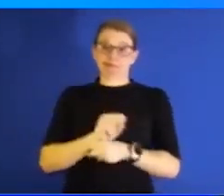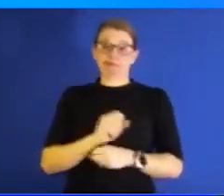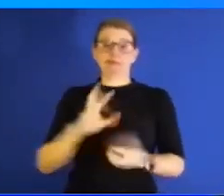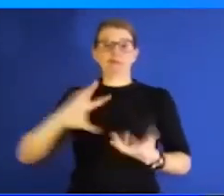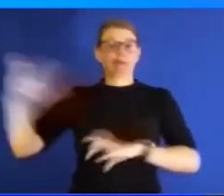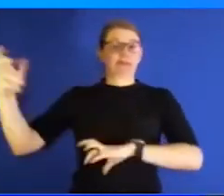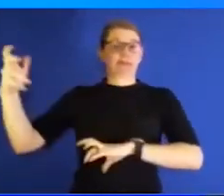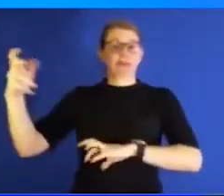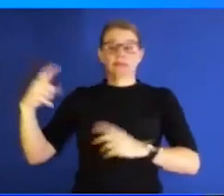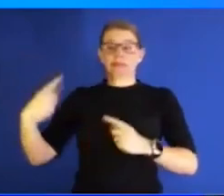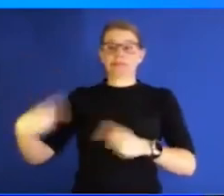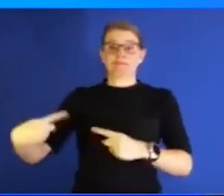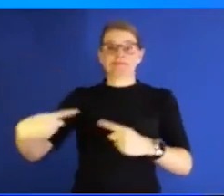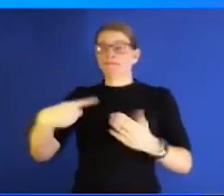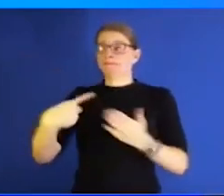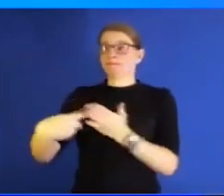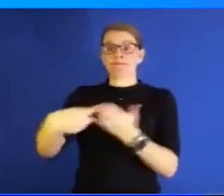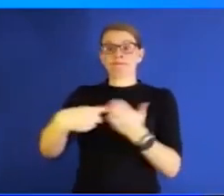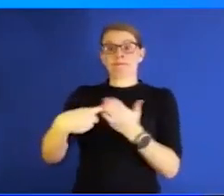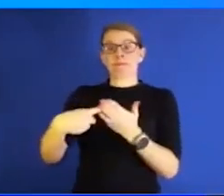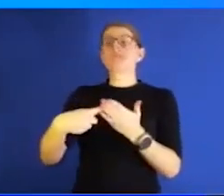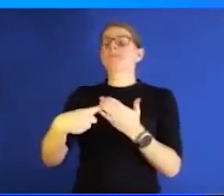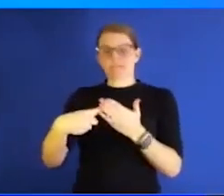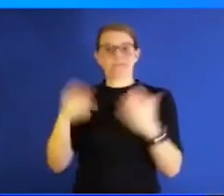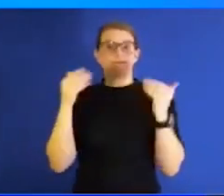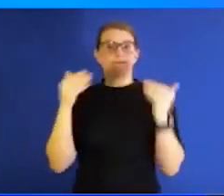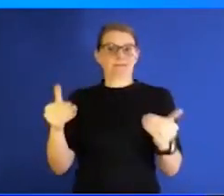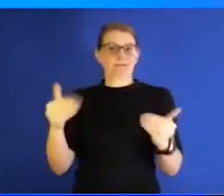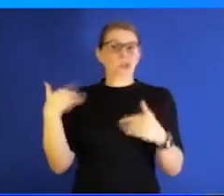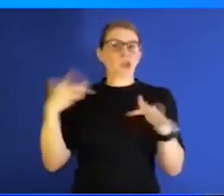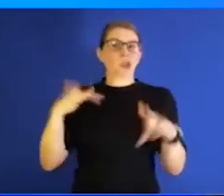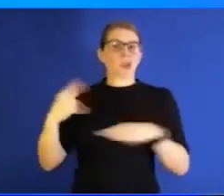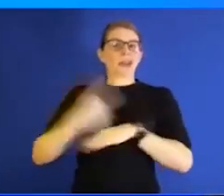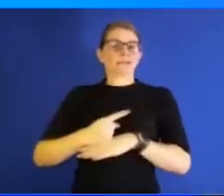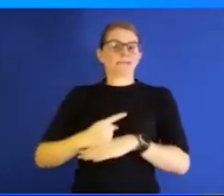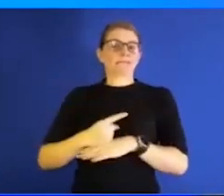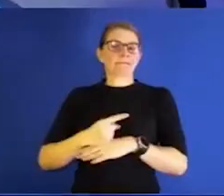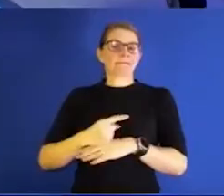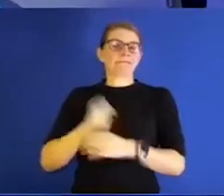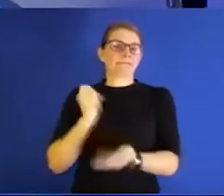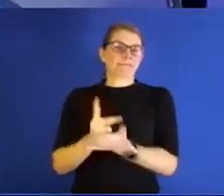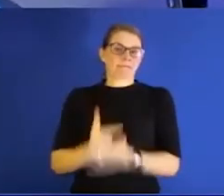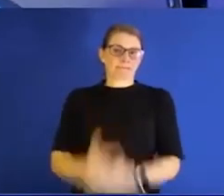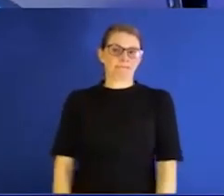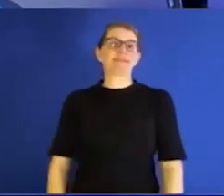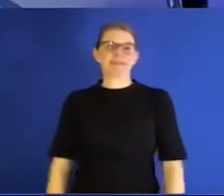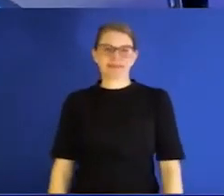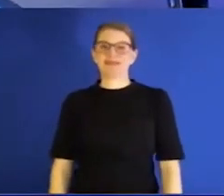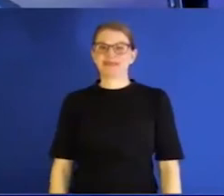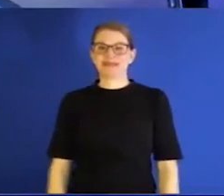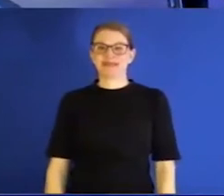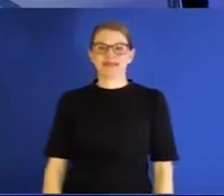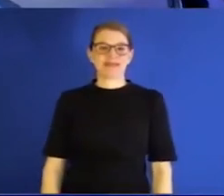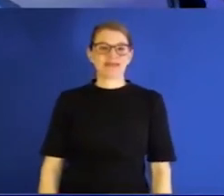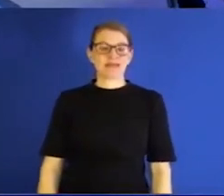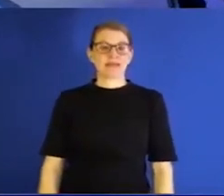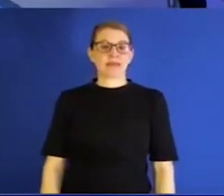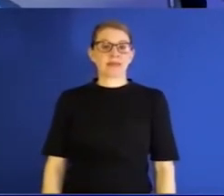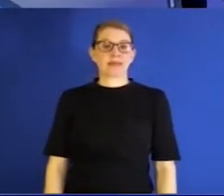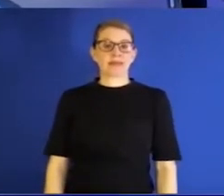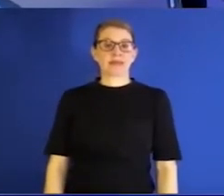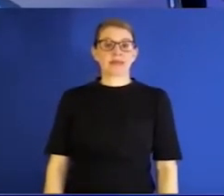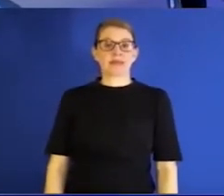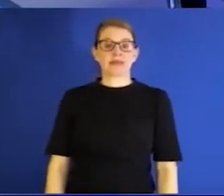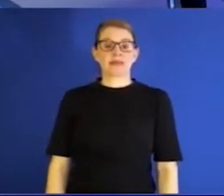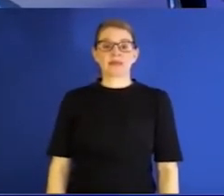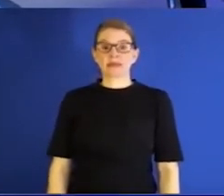decided at this juncture, at least, we still have snow days. Yeah. Okay. And it is kind of a party day, right? I mean, there's something that can be